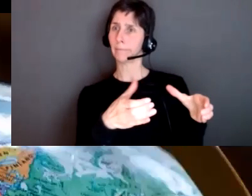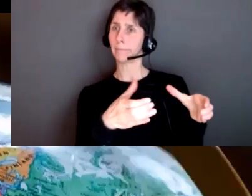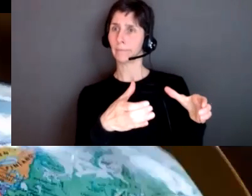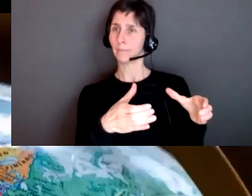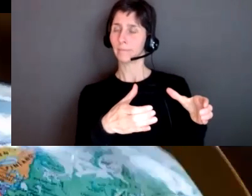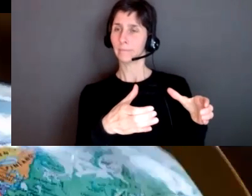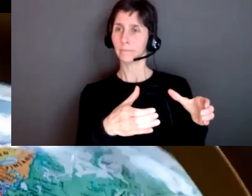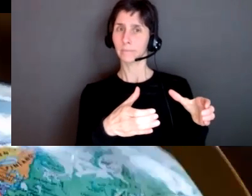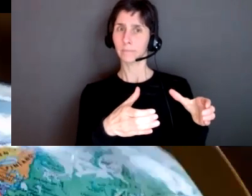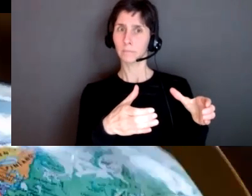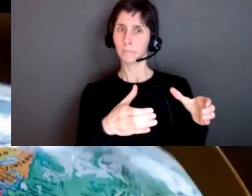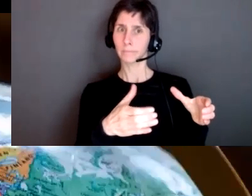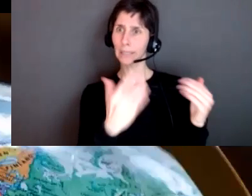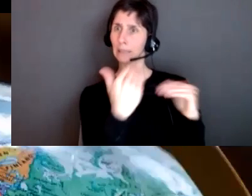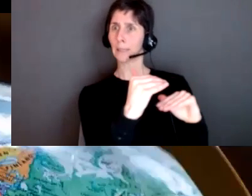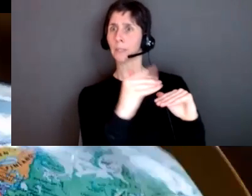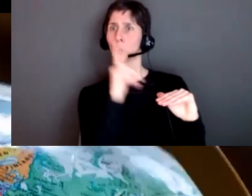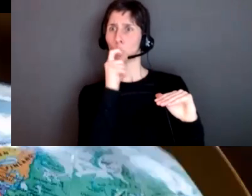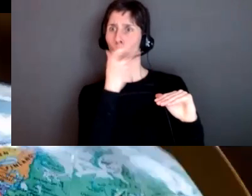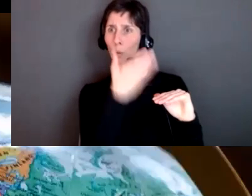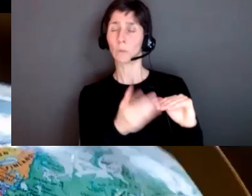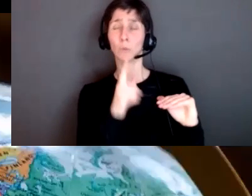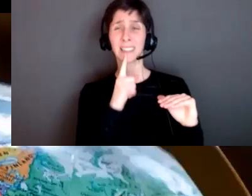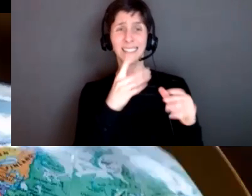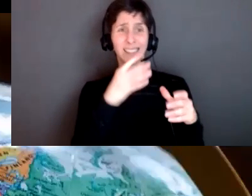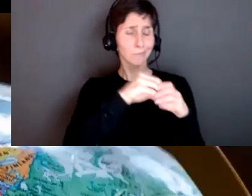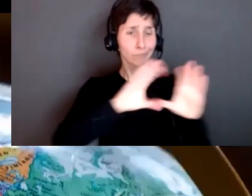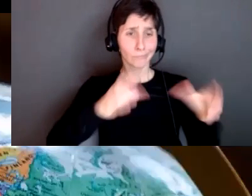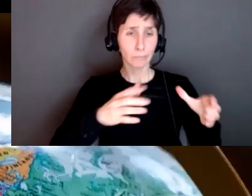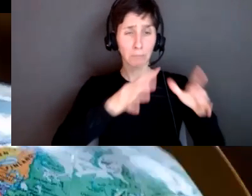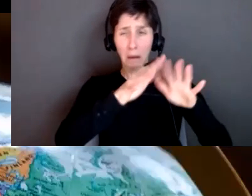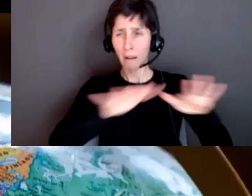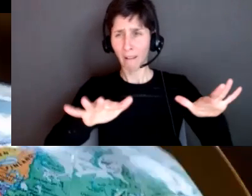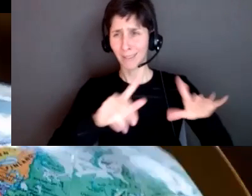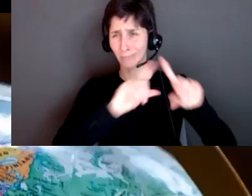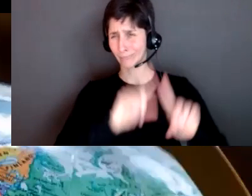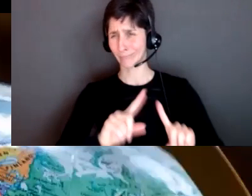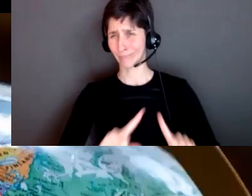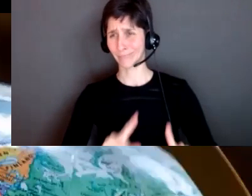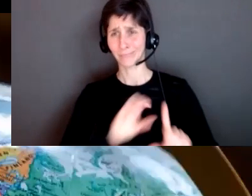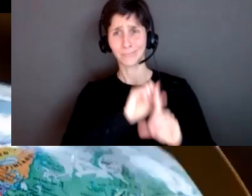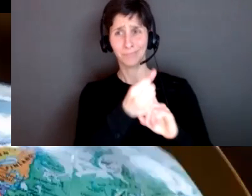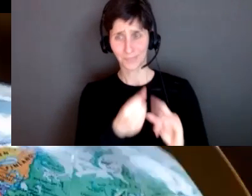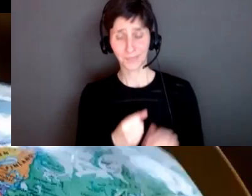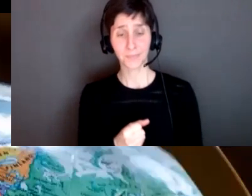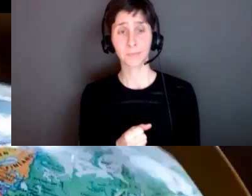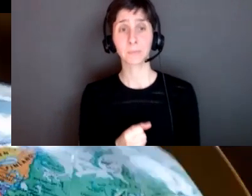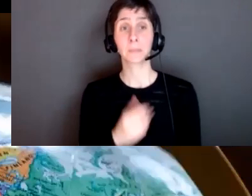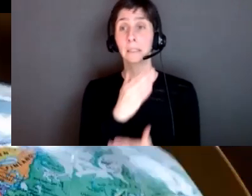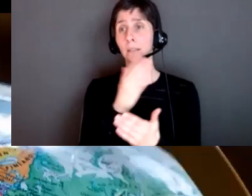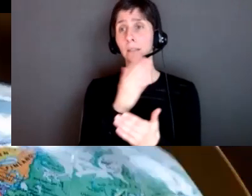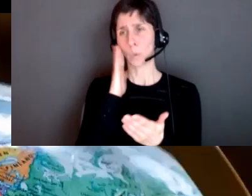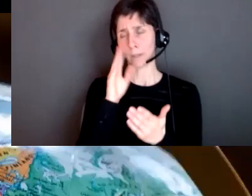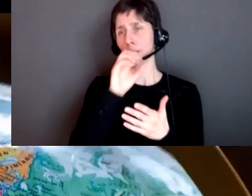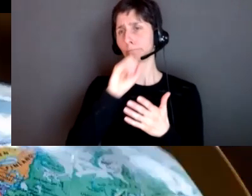them on a box but there's a lot of variability within this group so i want to talk about some of the examples